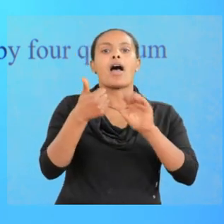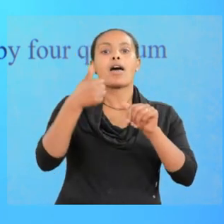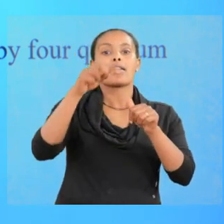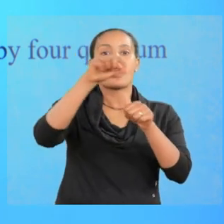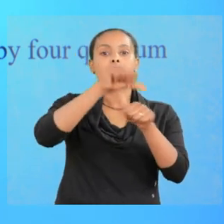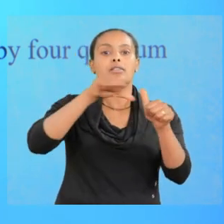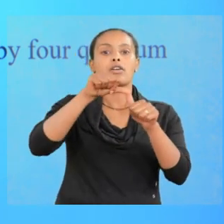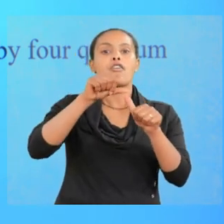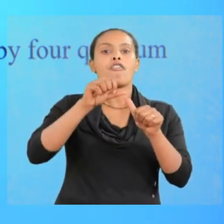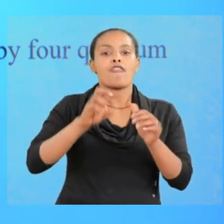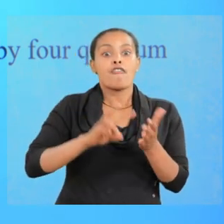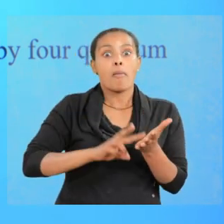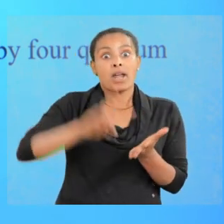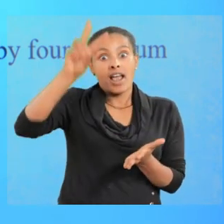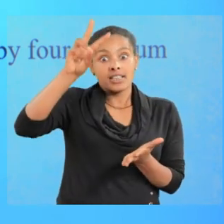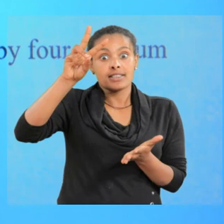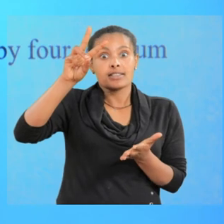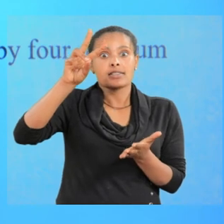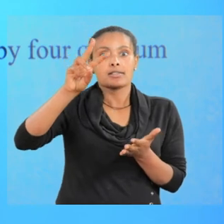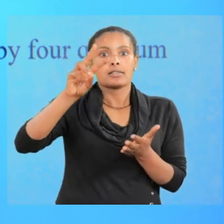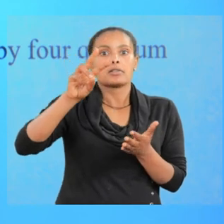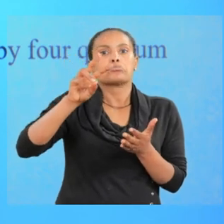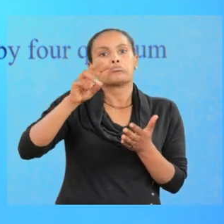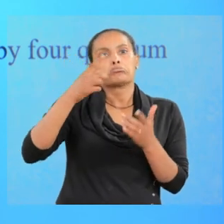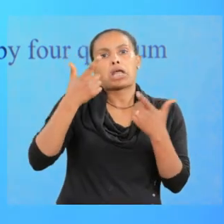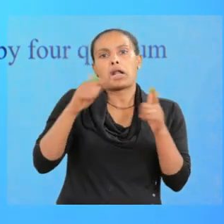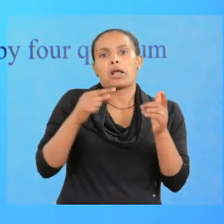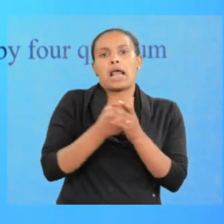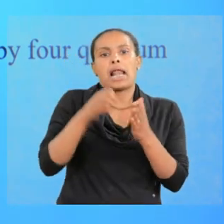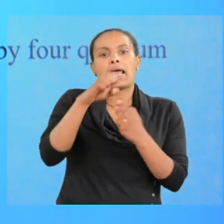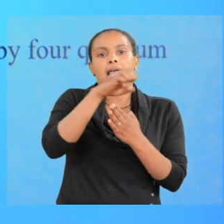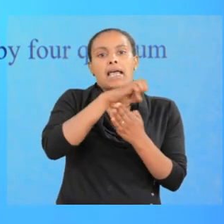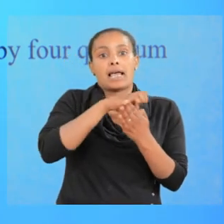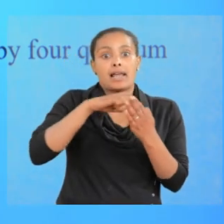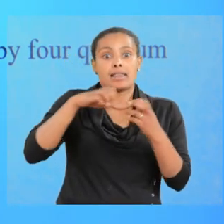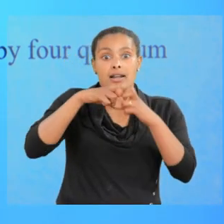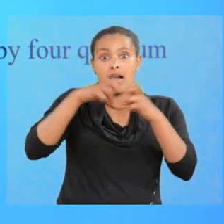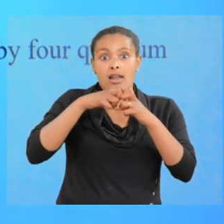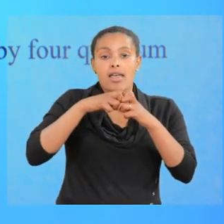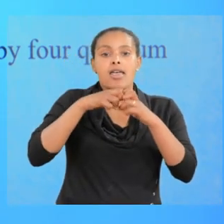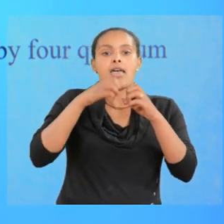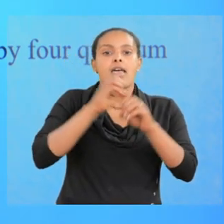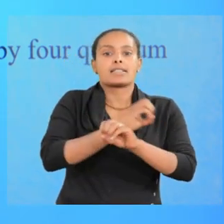is vaporized, thermally or electrically excited,